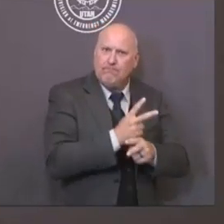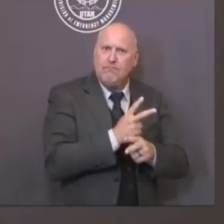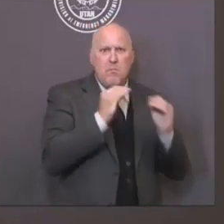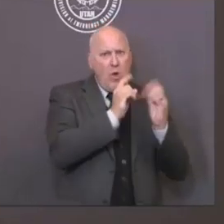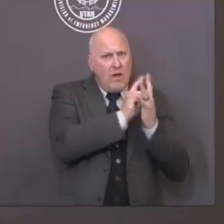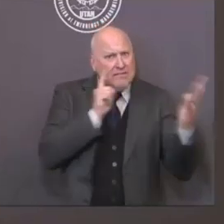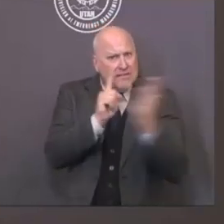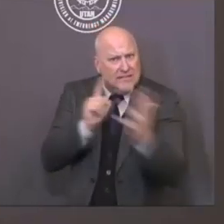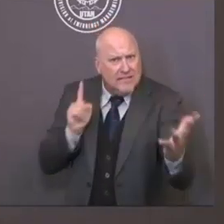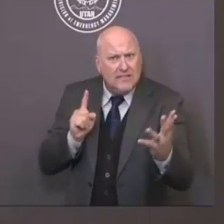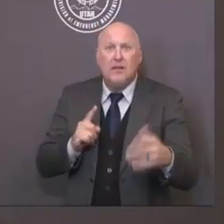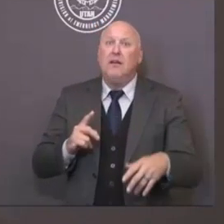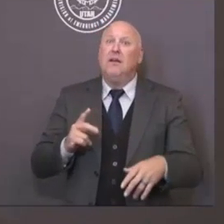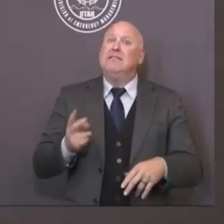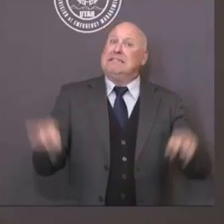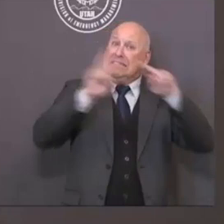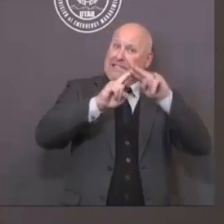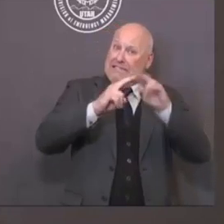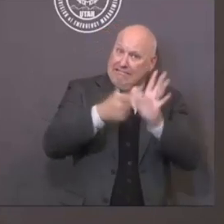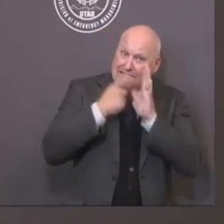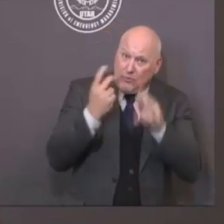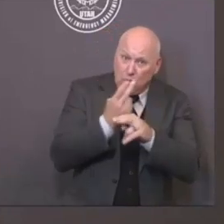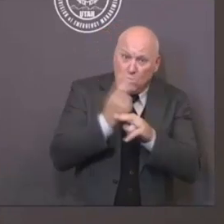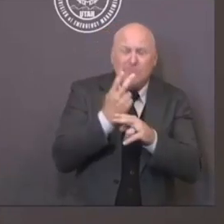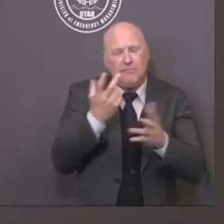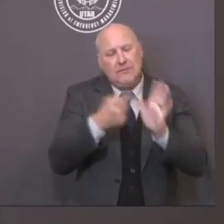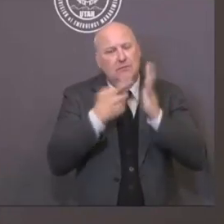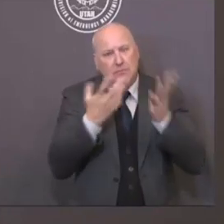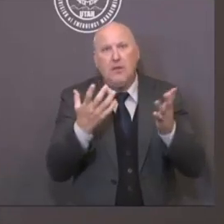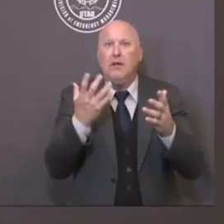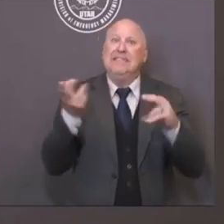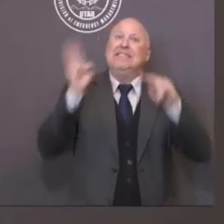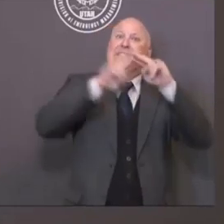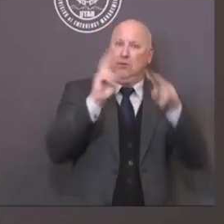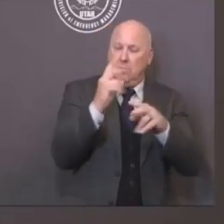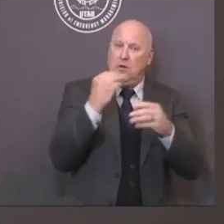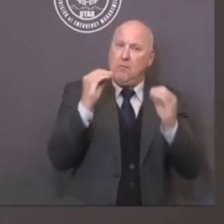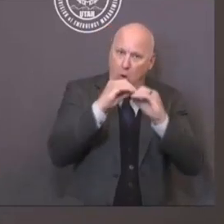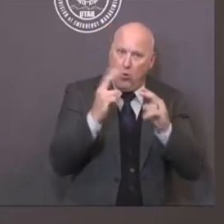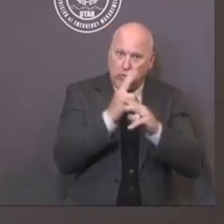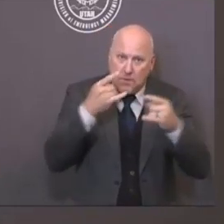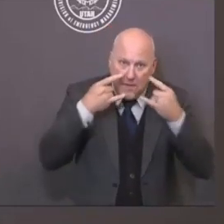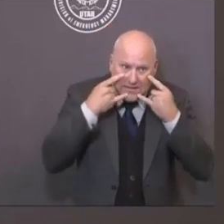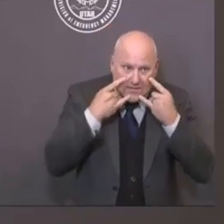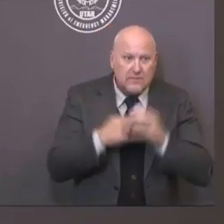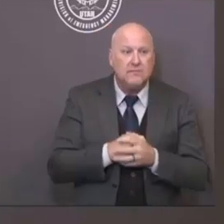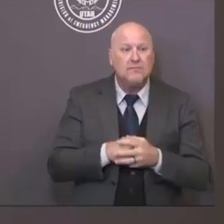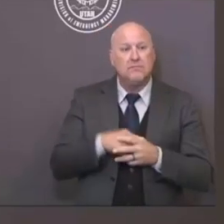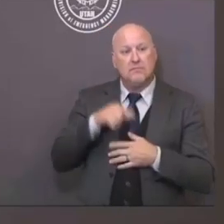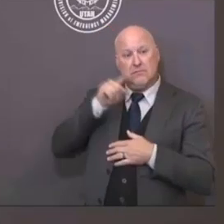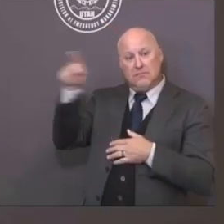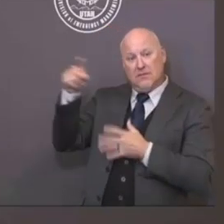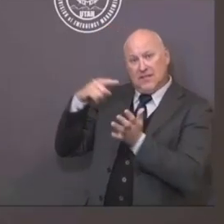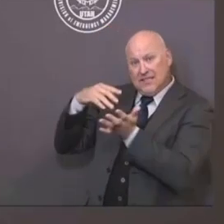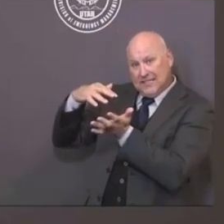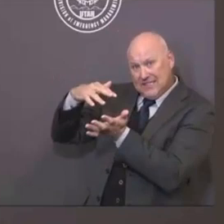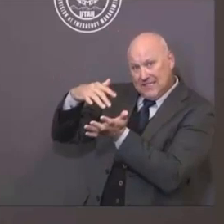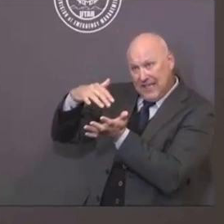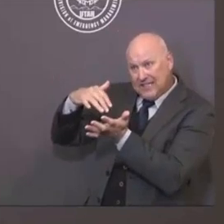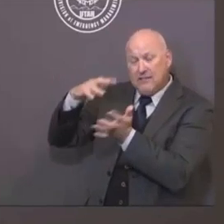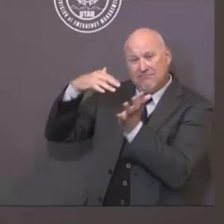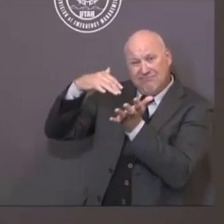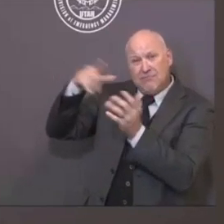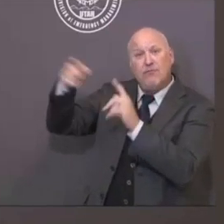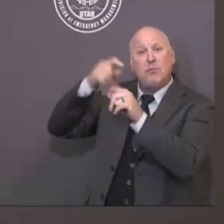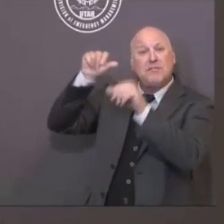to wear face coverings. The percentage, the likelihood of us transmitting it or catching it go down dramatically if we